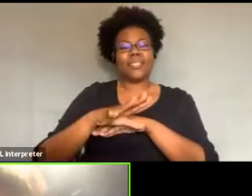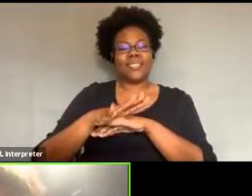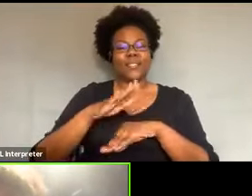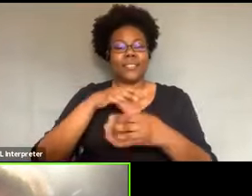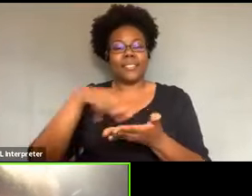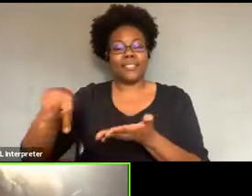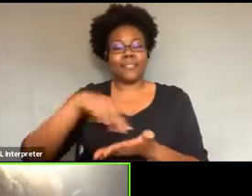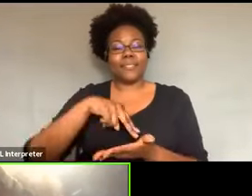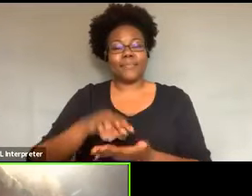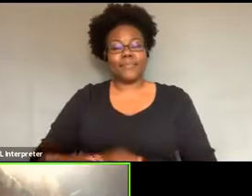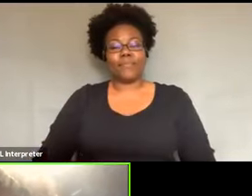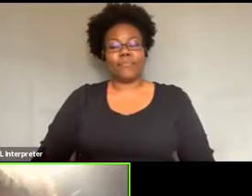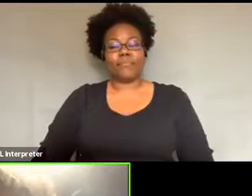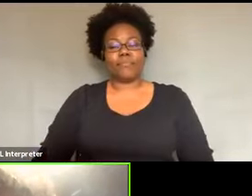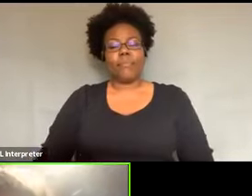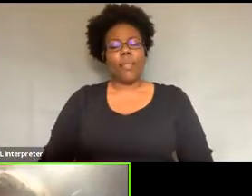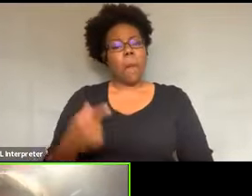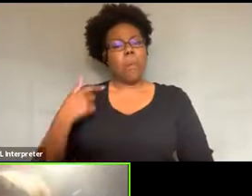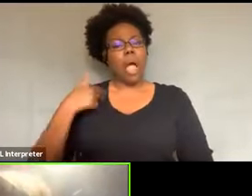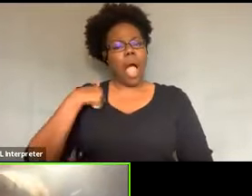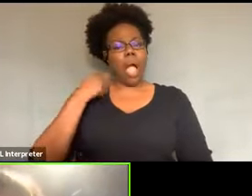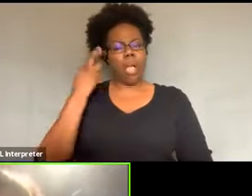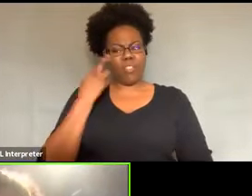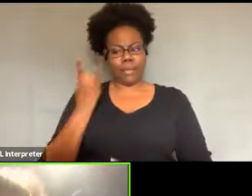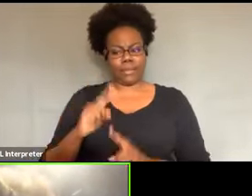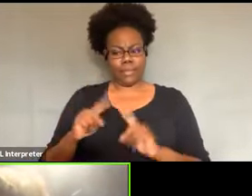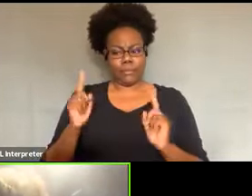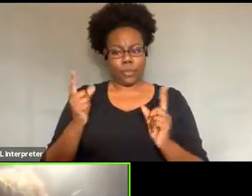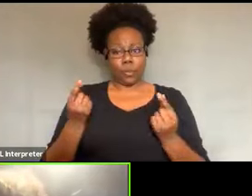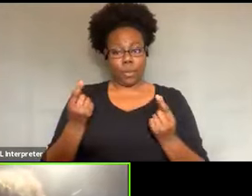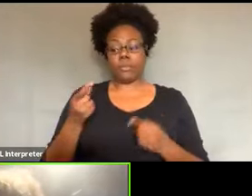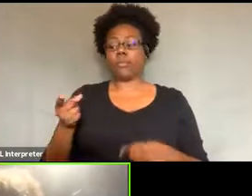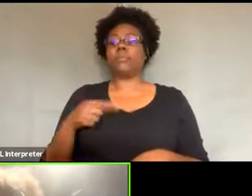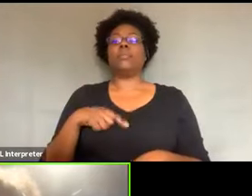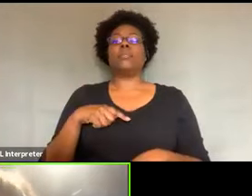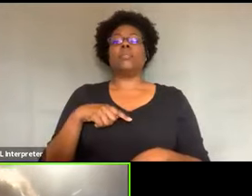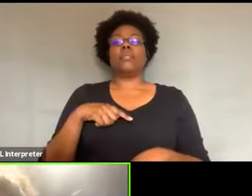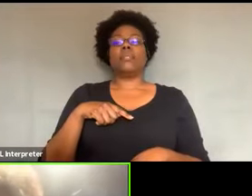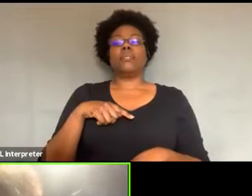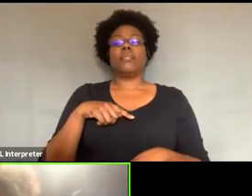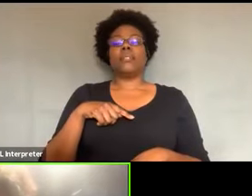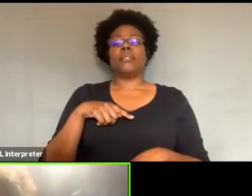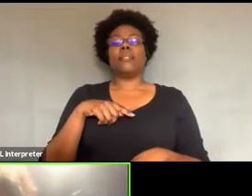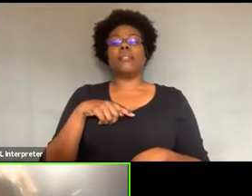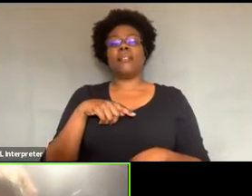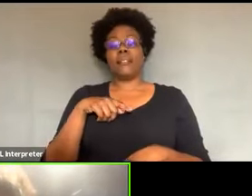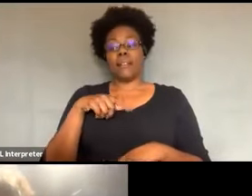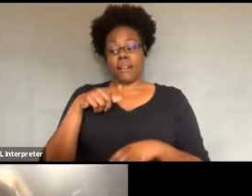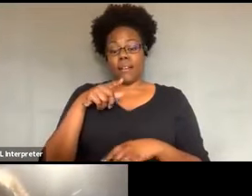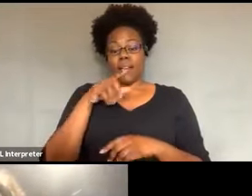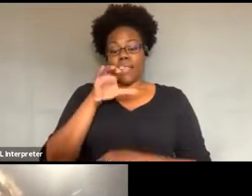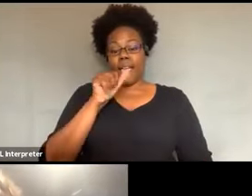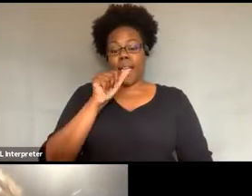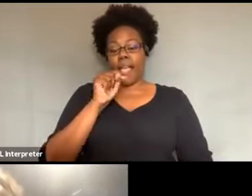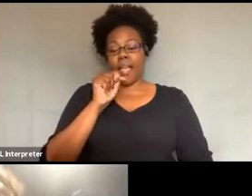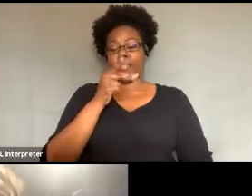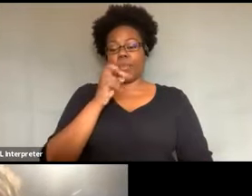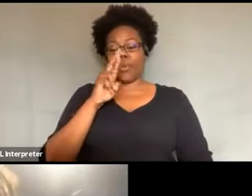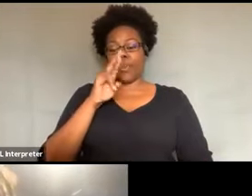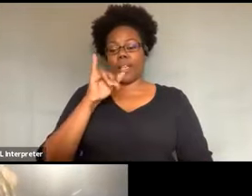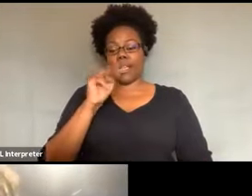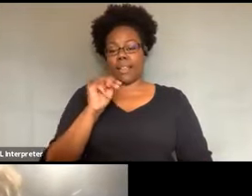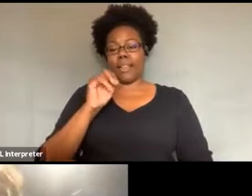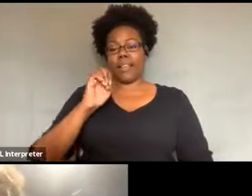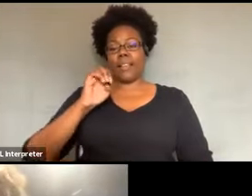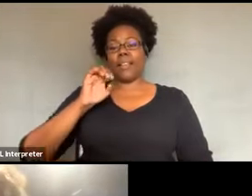other than the technique of Catherine Dunham, which she was teaching. And the more I,